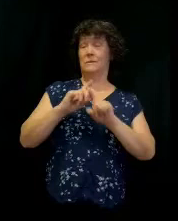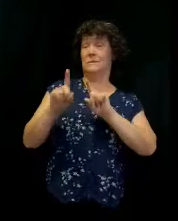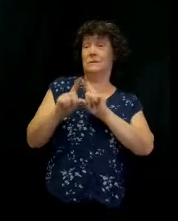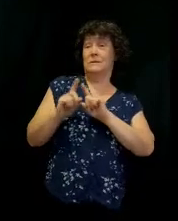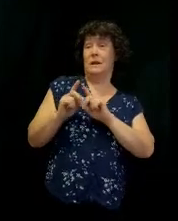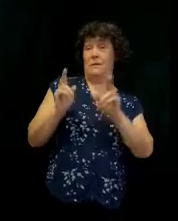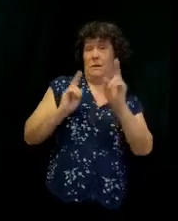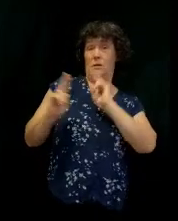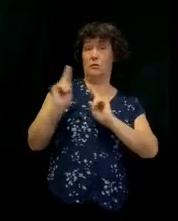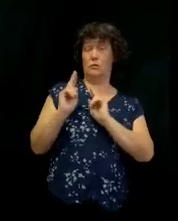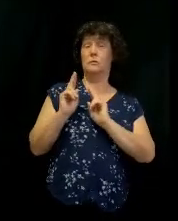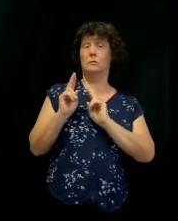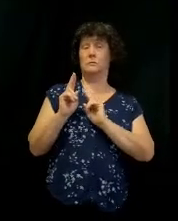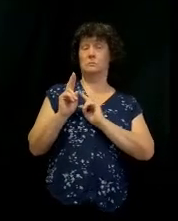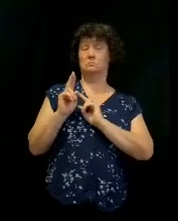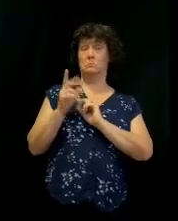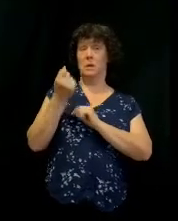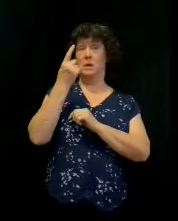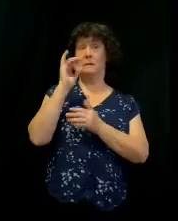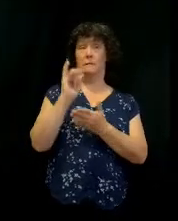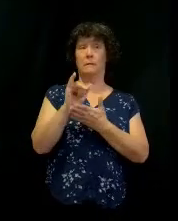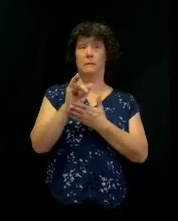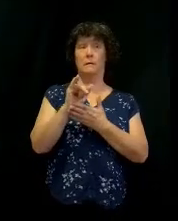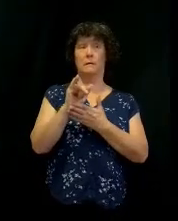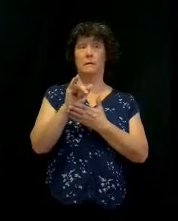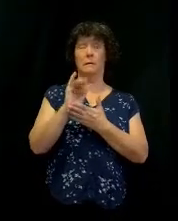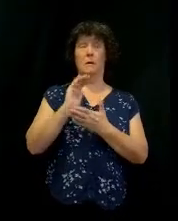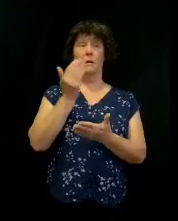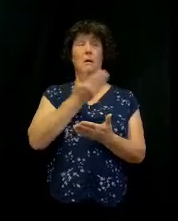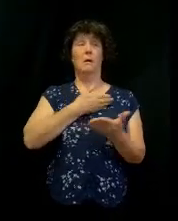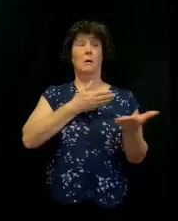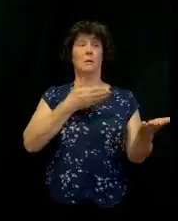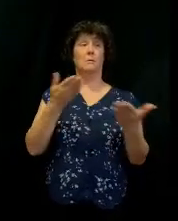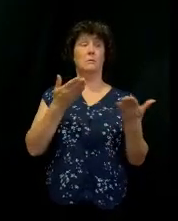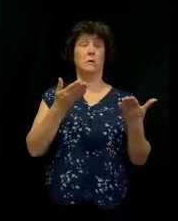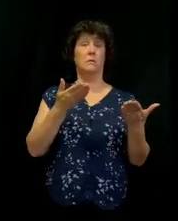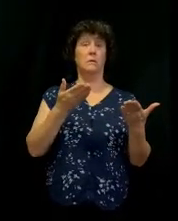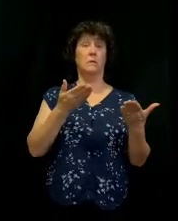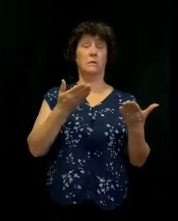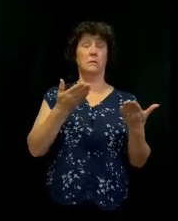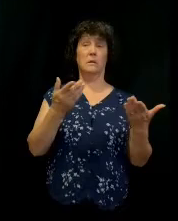And I understand that. But our services are geared for you to encounter God.